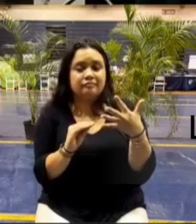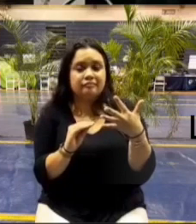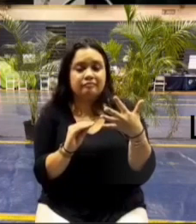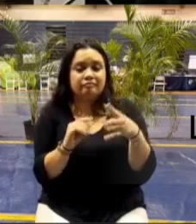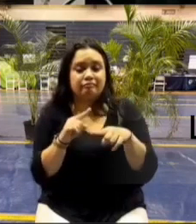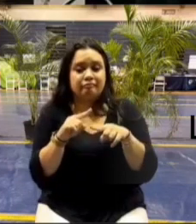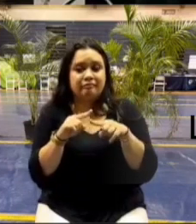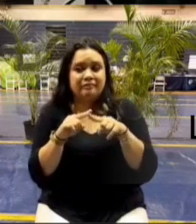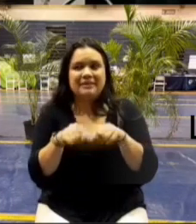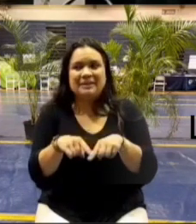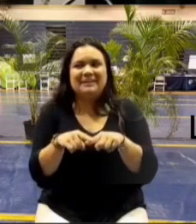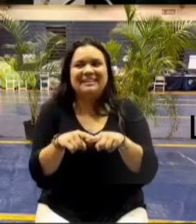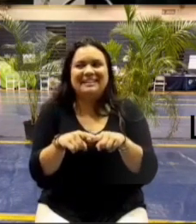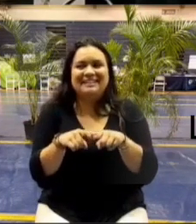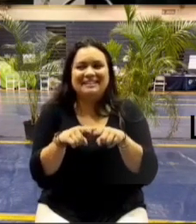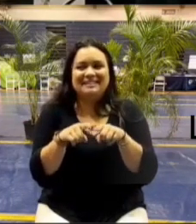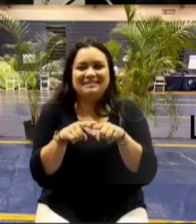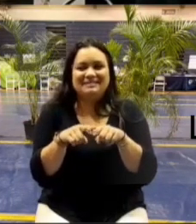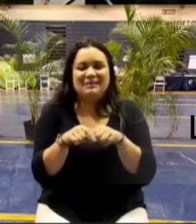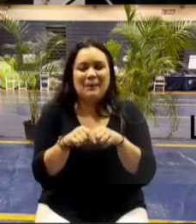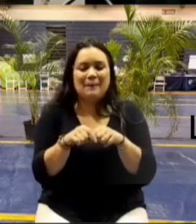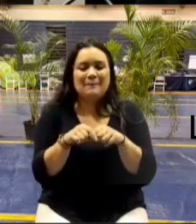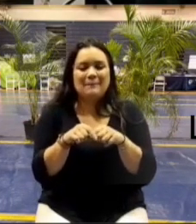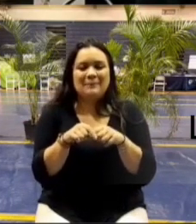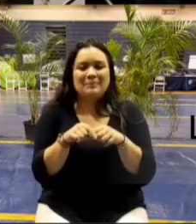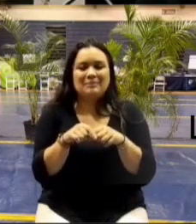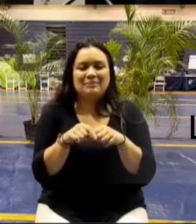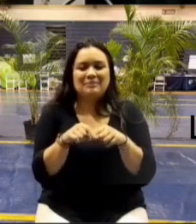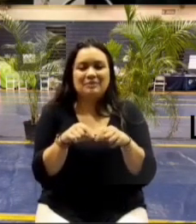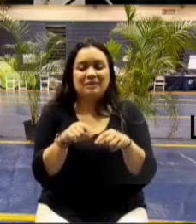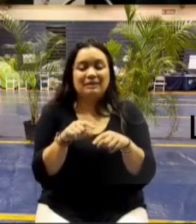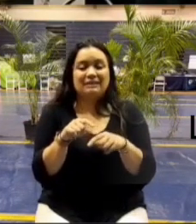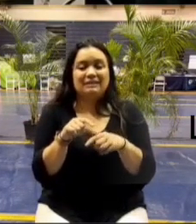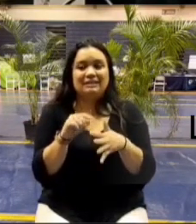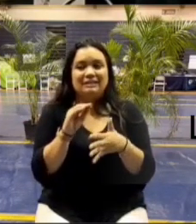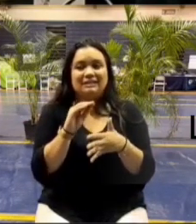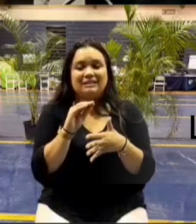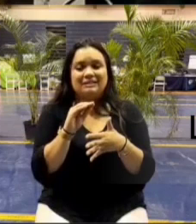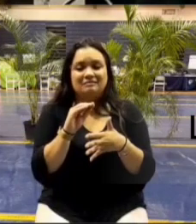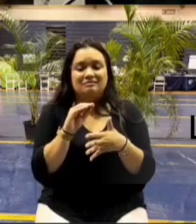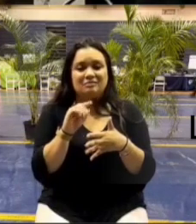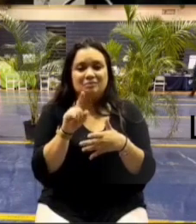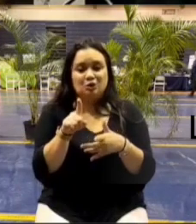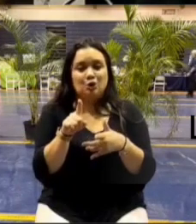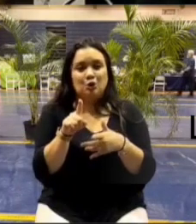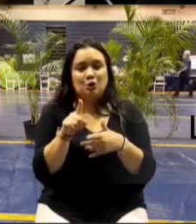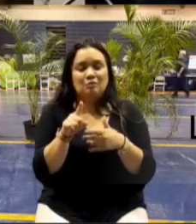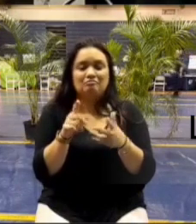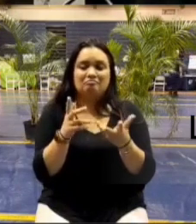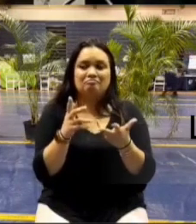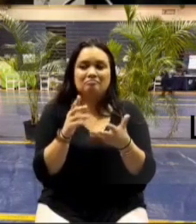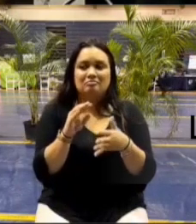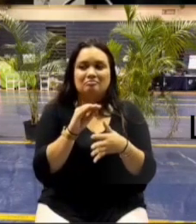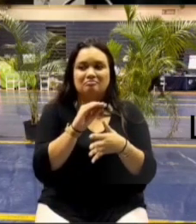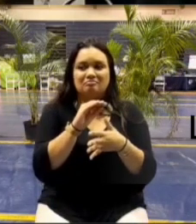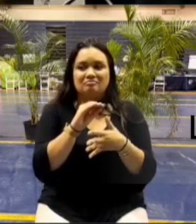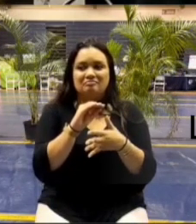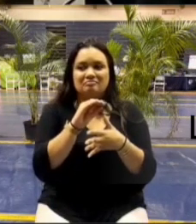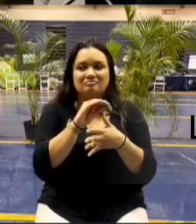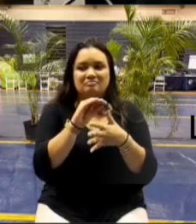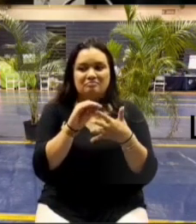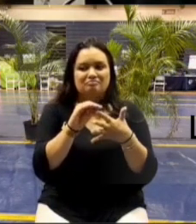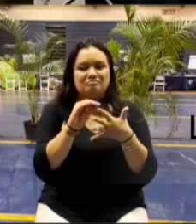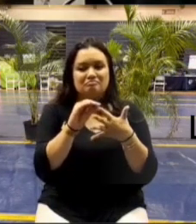my baseball theme we'll move you down the batting order so instead of batting second we'll that fit um